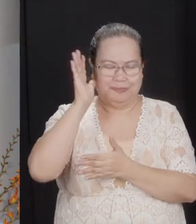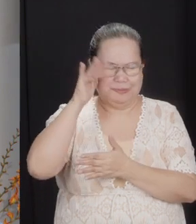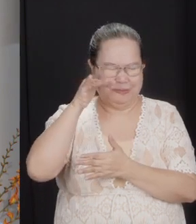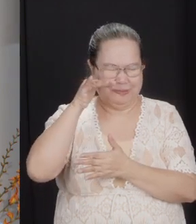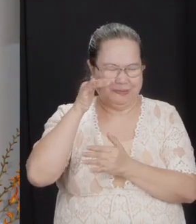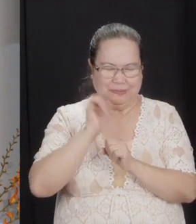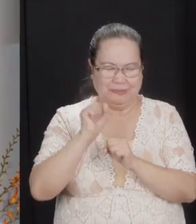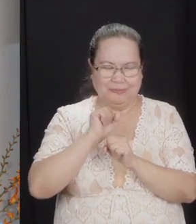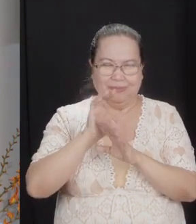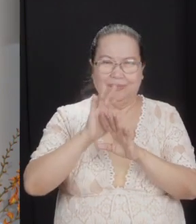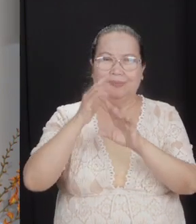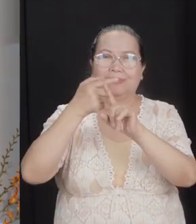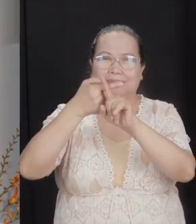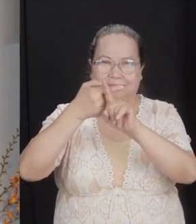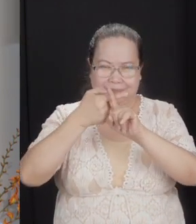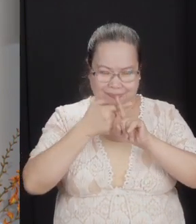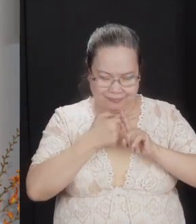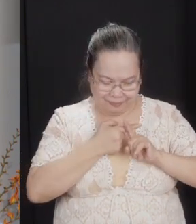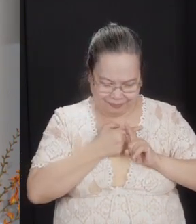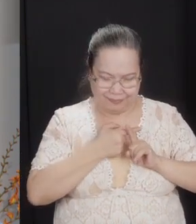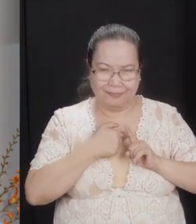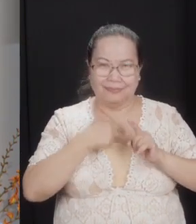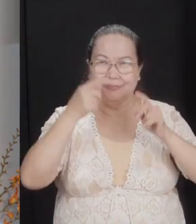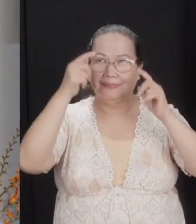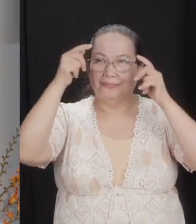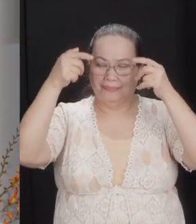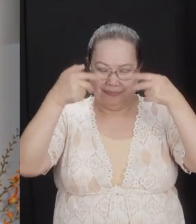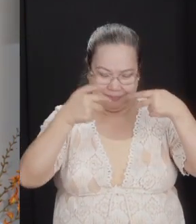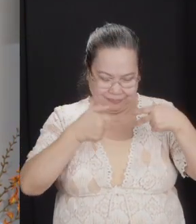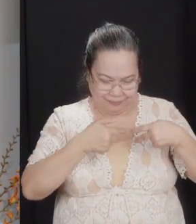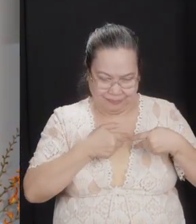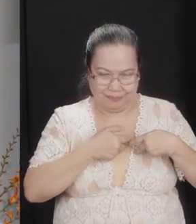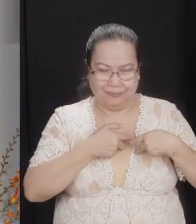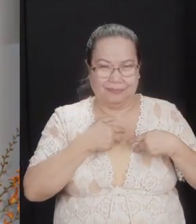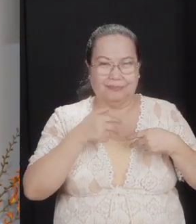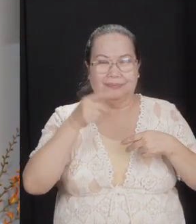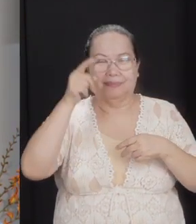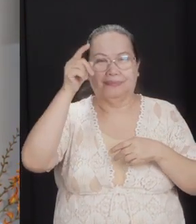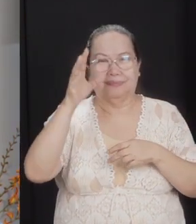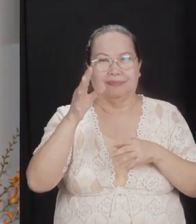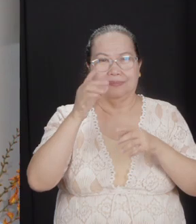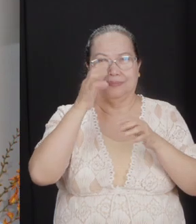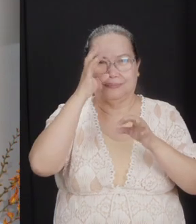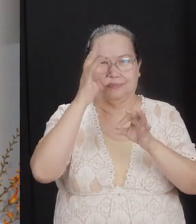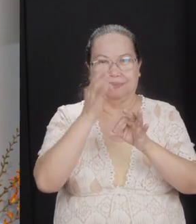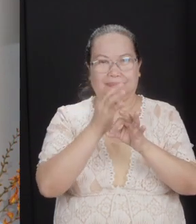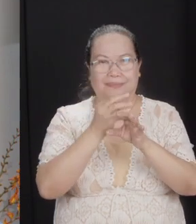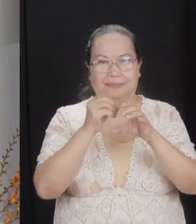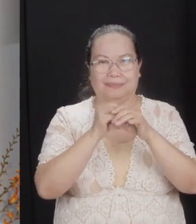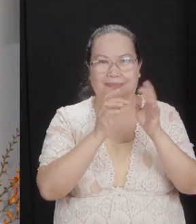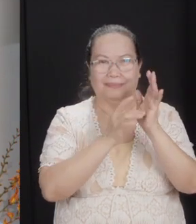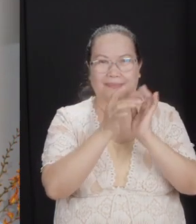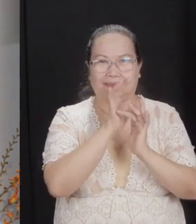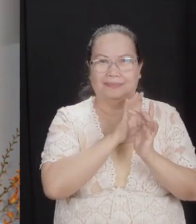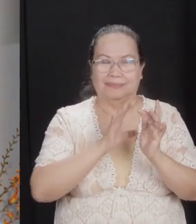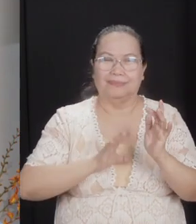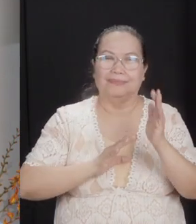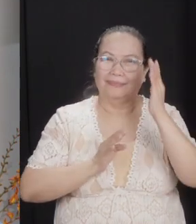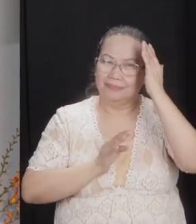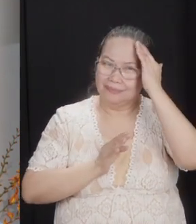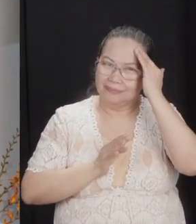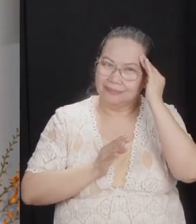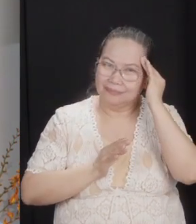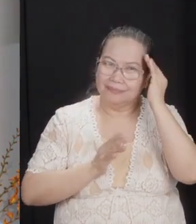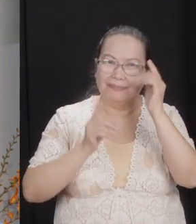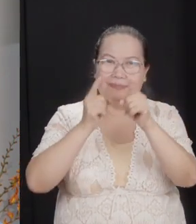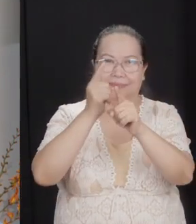cross, never mind the words. God looks at repentance towards God and faith in Christ. Please, come to